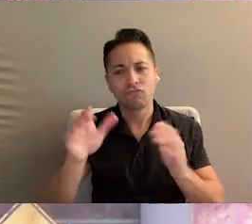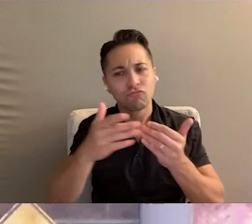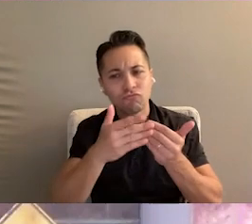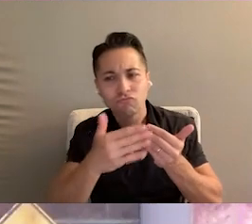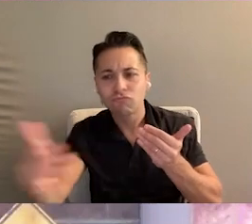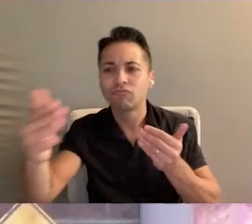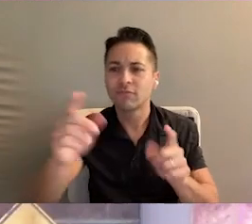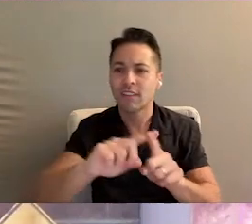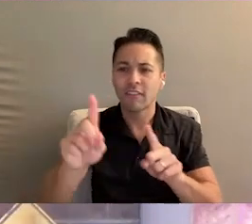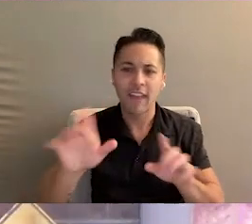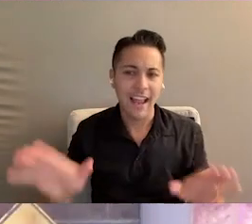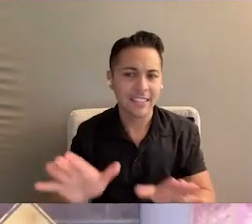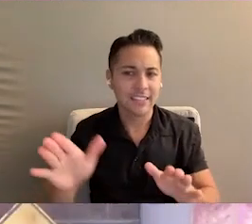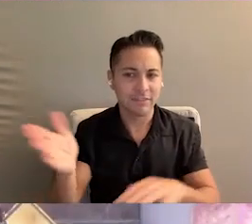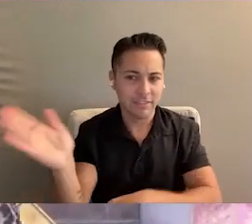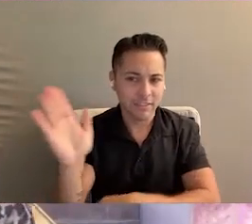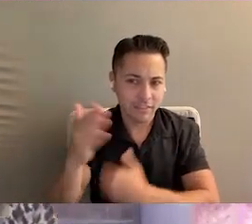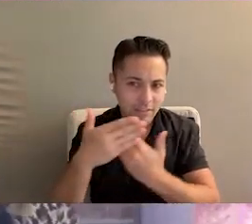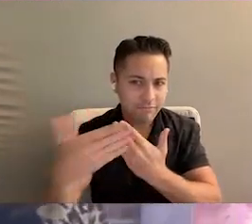day.